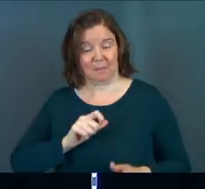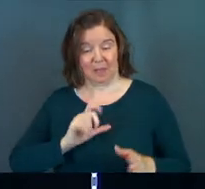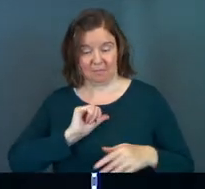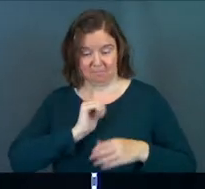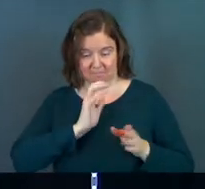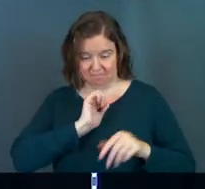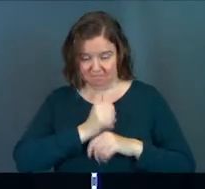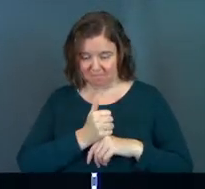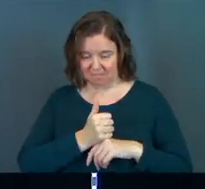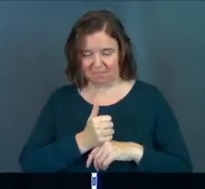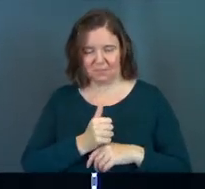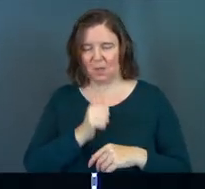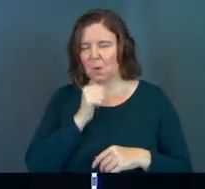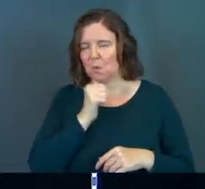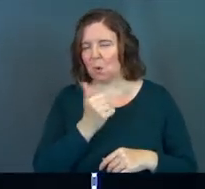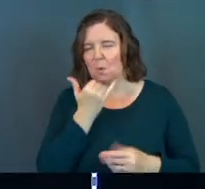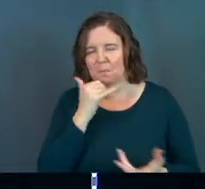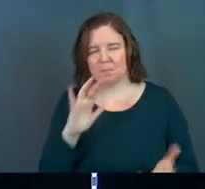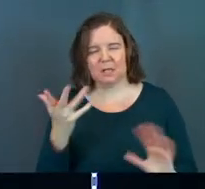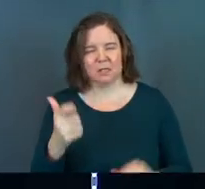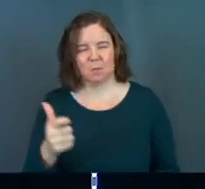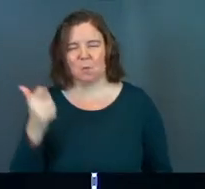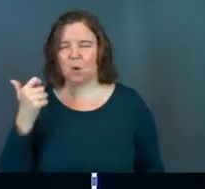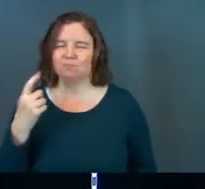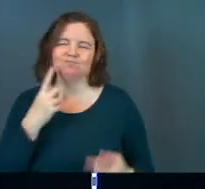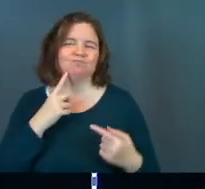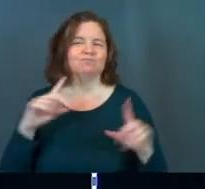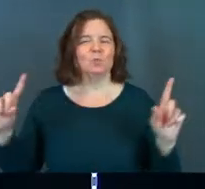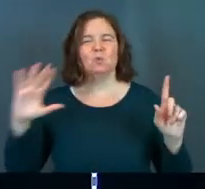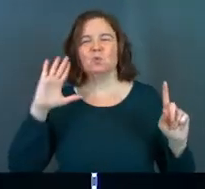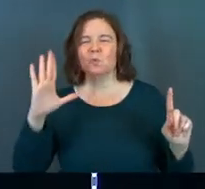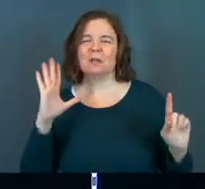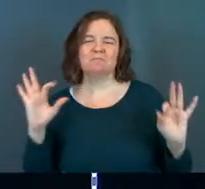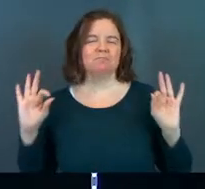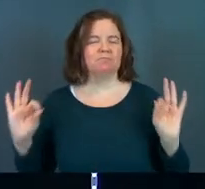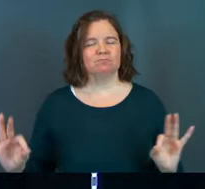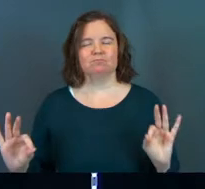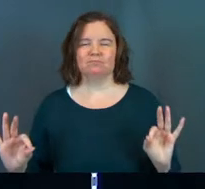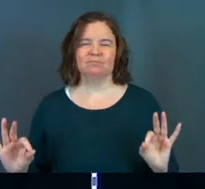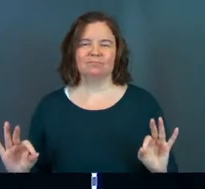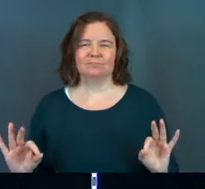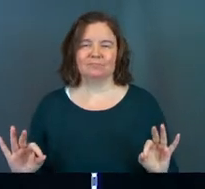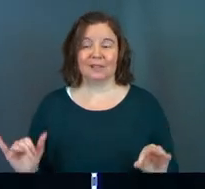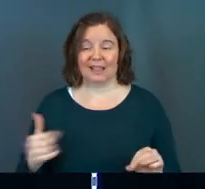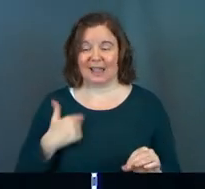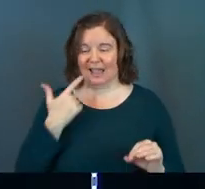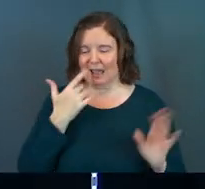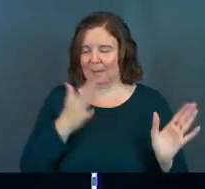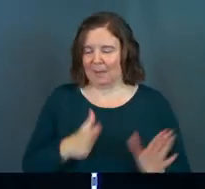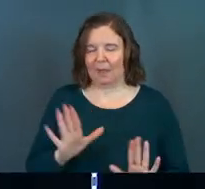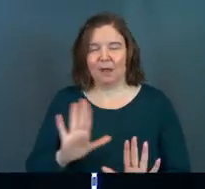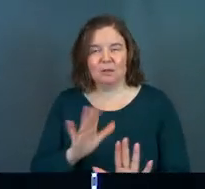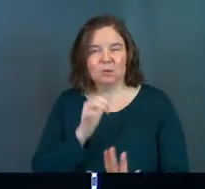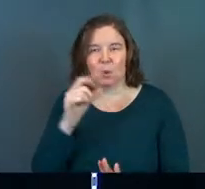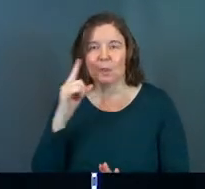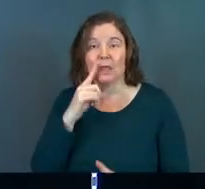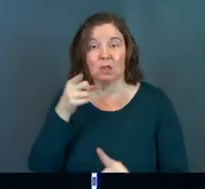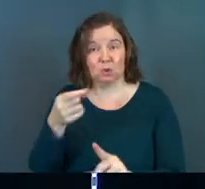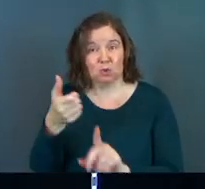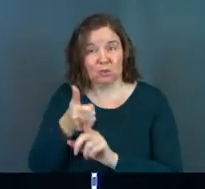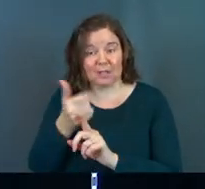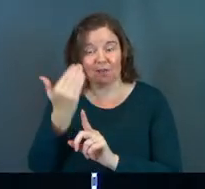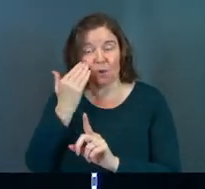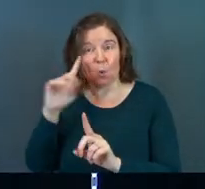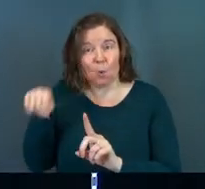yours is fail-proof. Oh, it's gonna work. It'll be fine. It's gonna work just right, just like I planned. Don't think that you